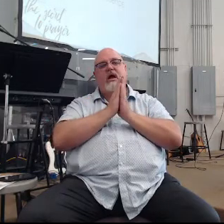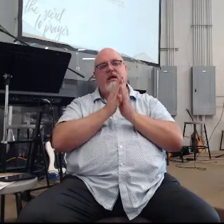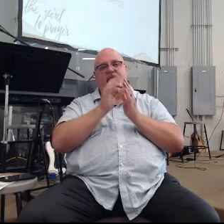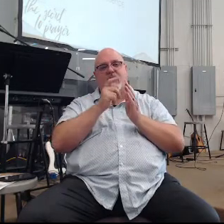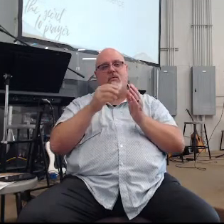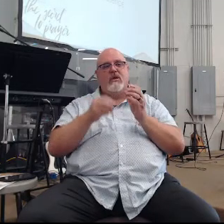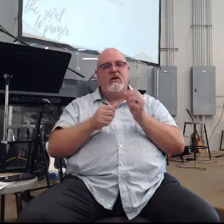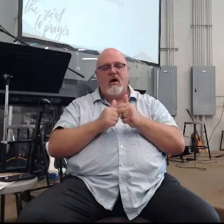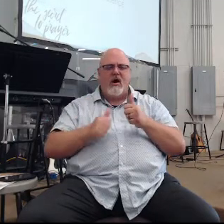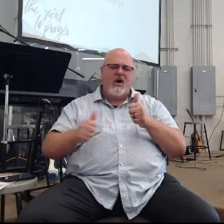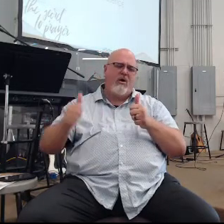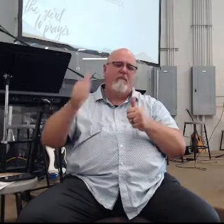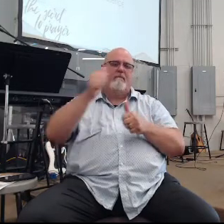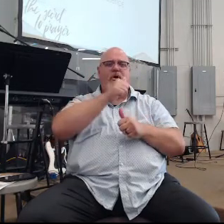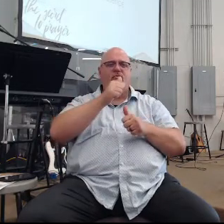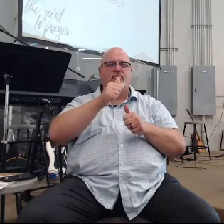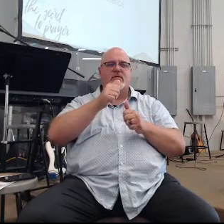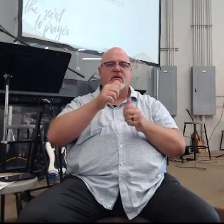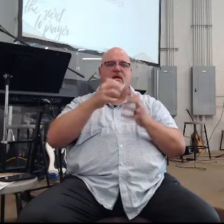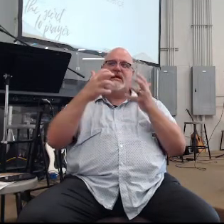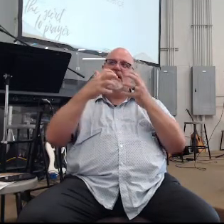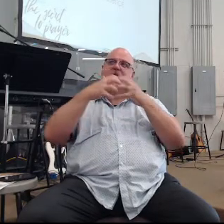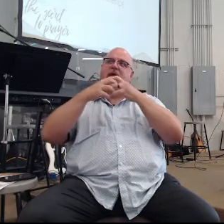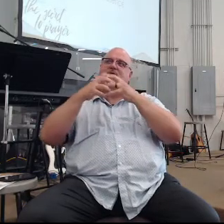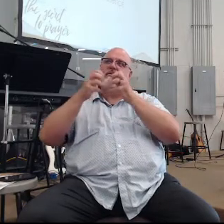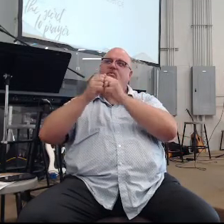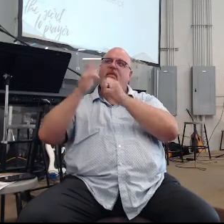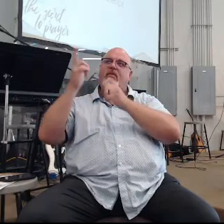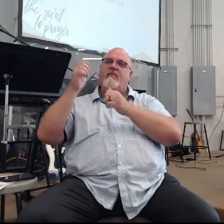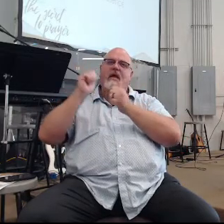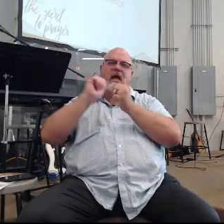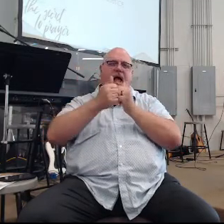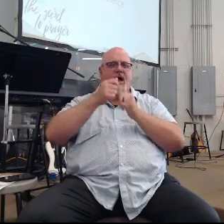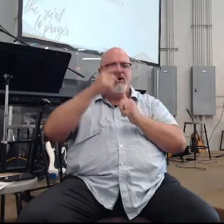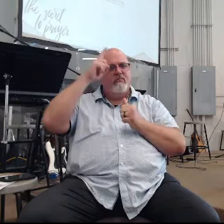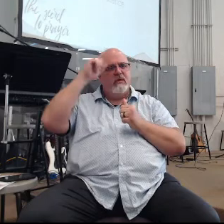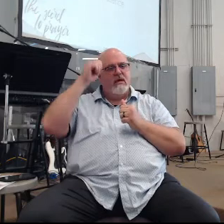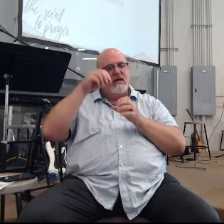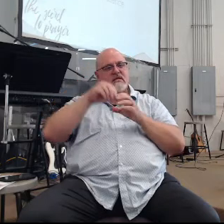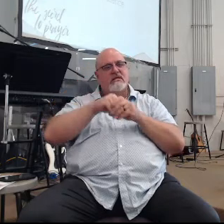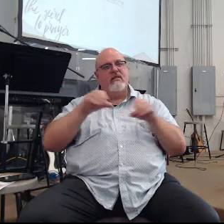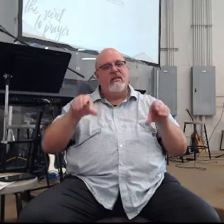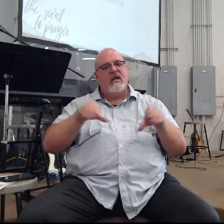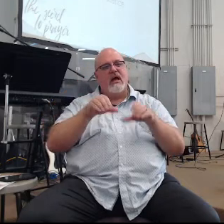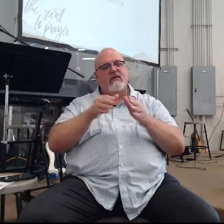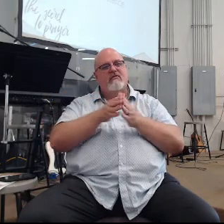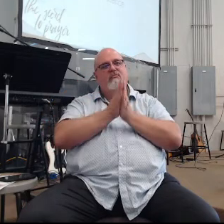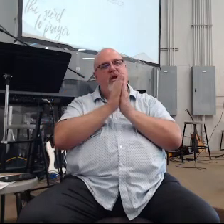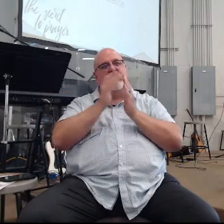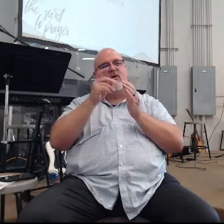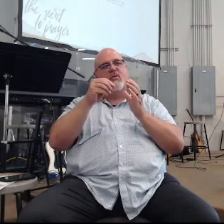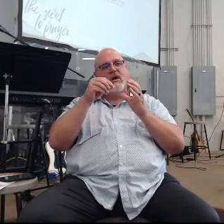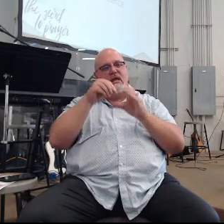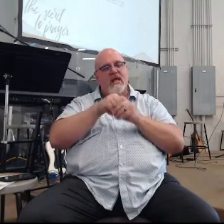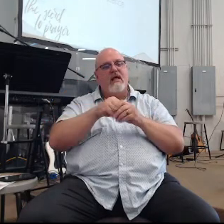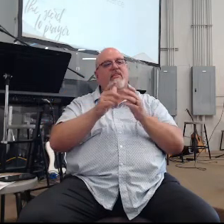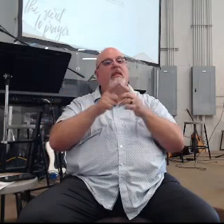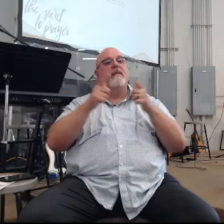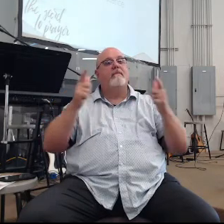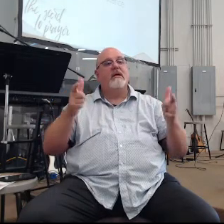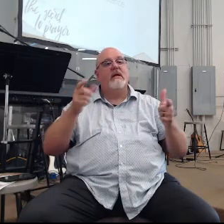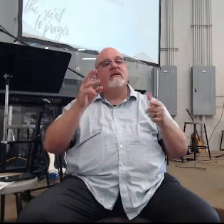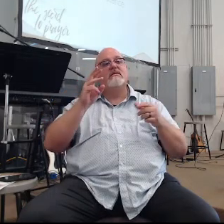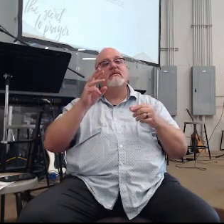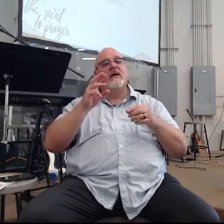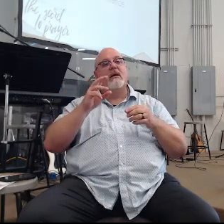are most in tune with him how because it's in the act of praying that we are in the biggest moment of